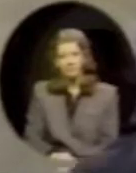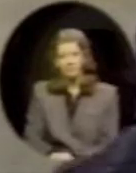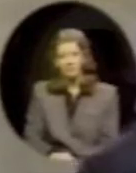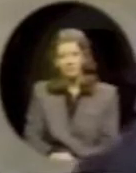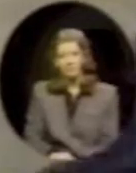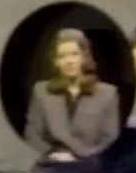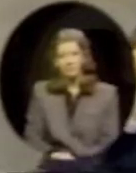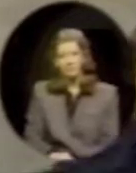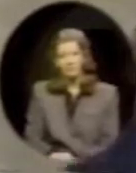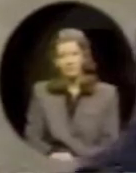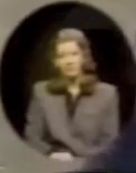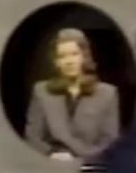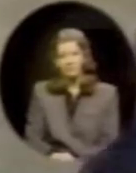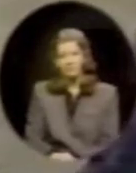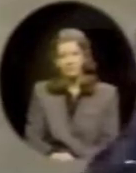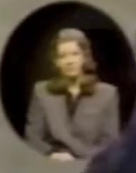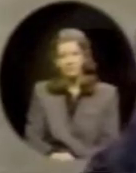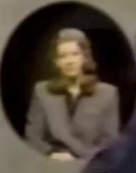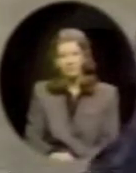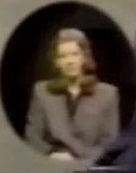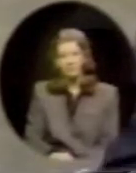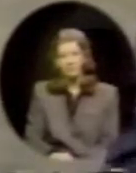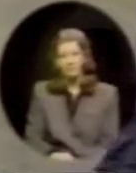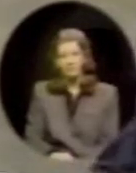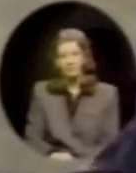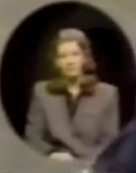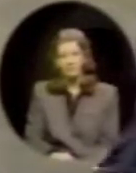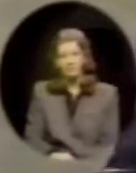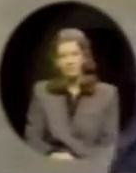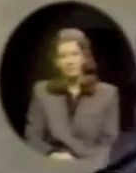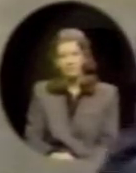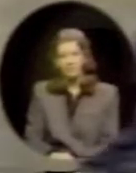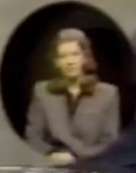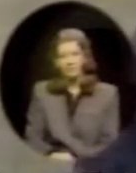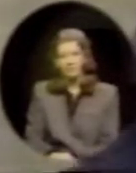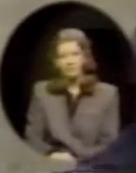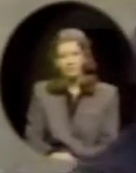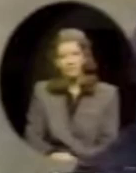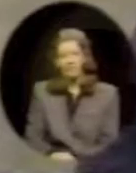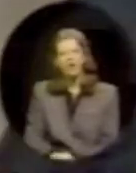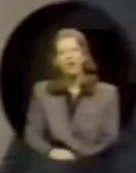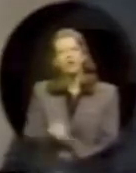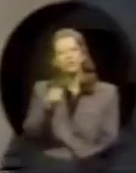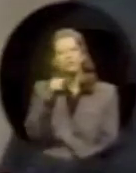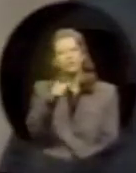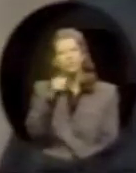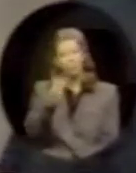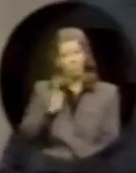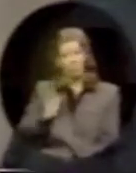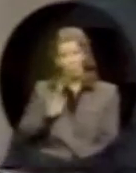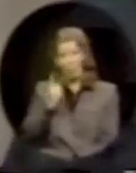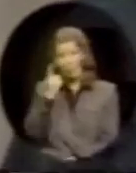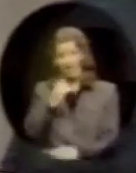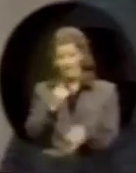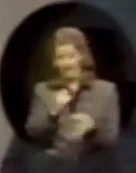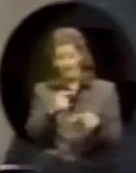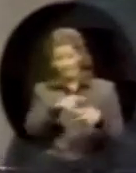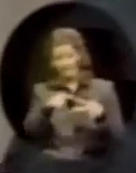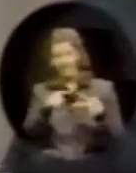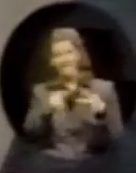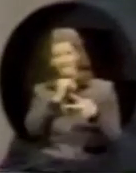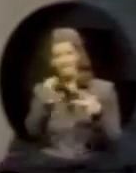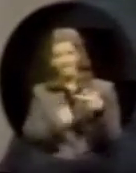board members. And I'm sure that they will address the issue very carefully. You were one of the finalists